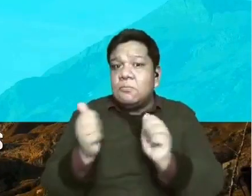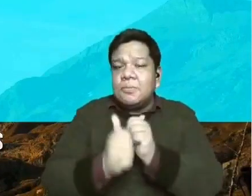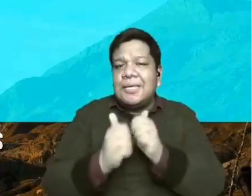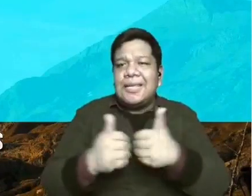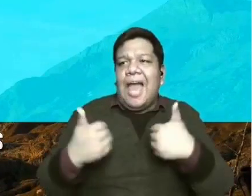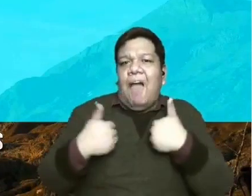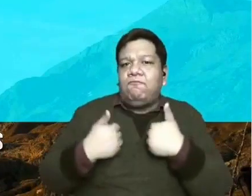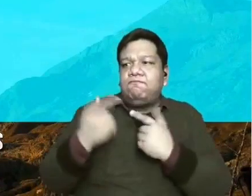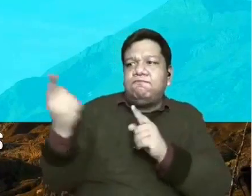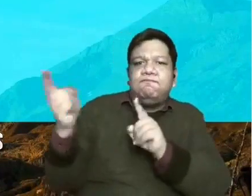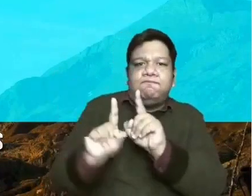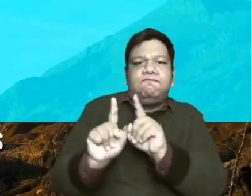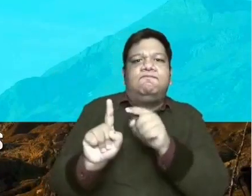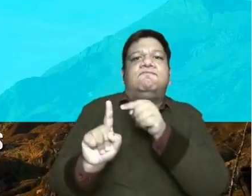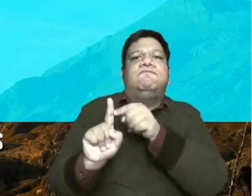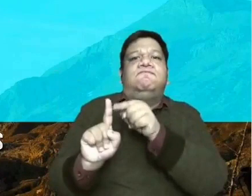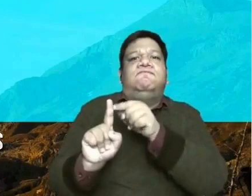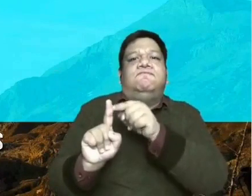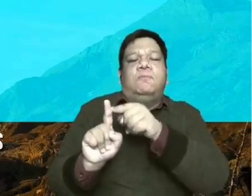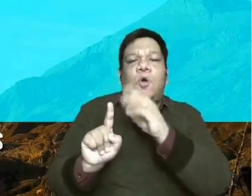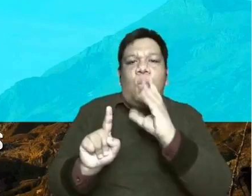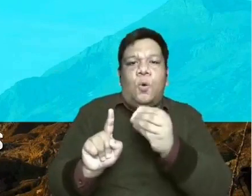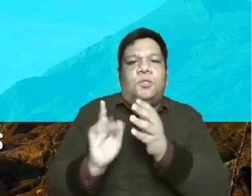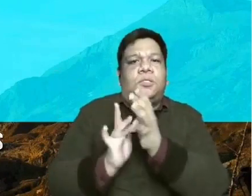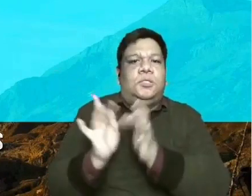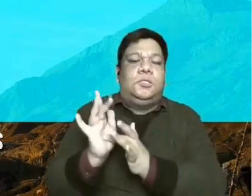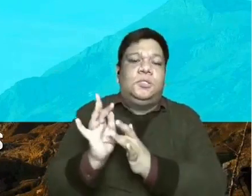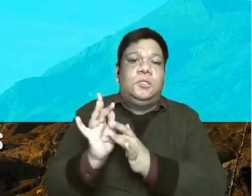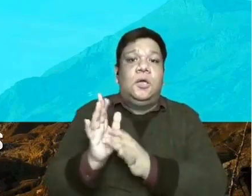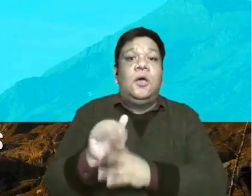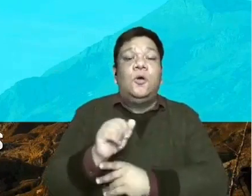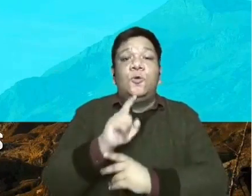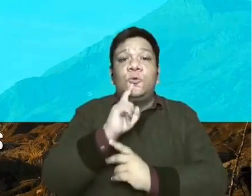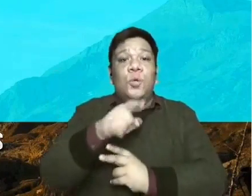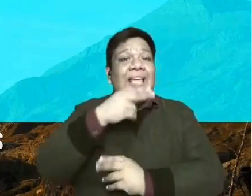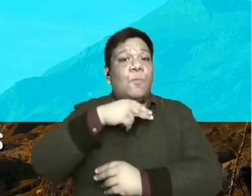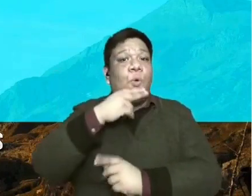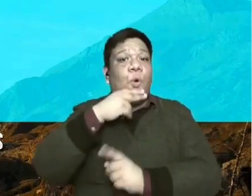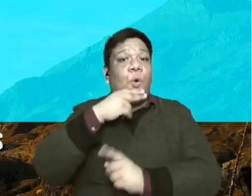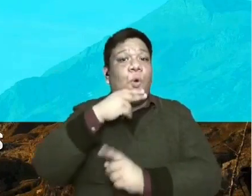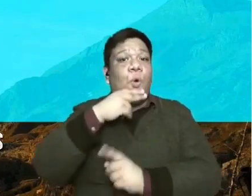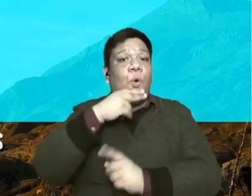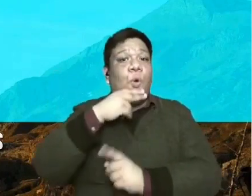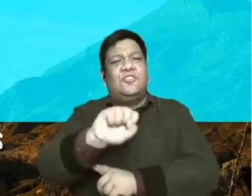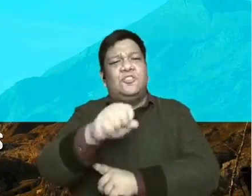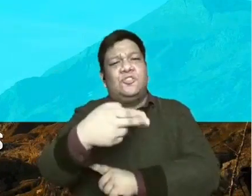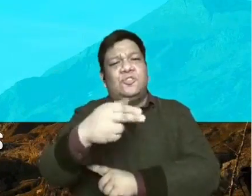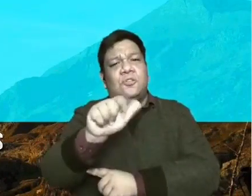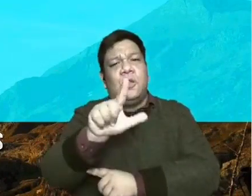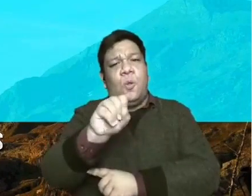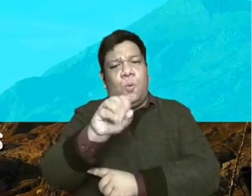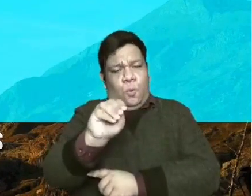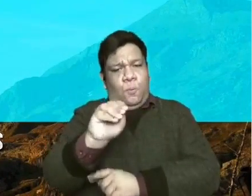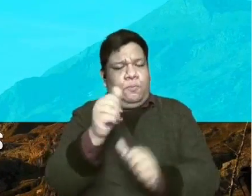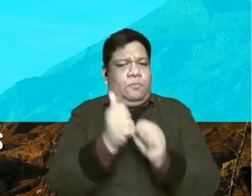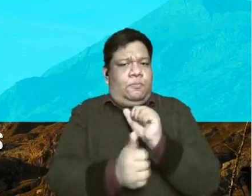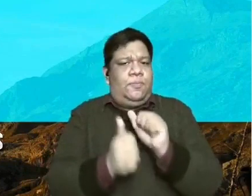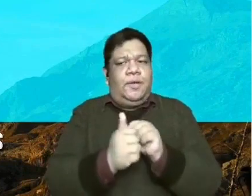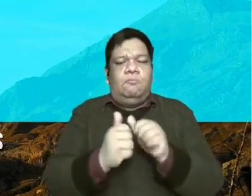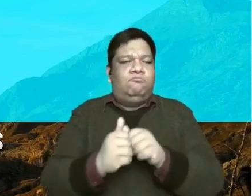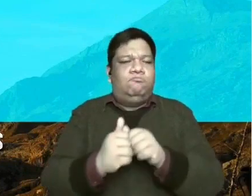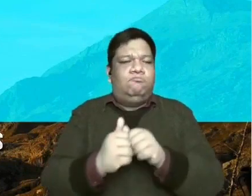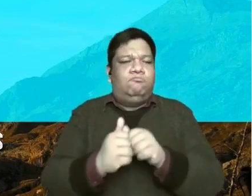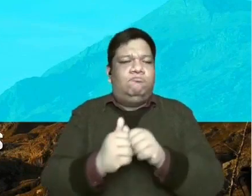presence of something. The Hebrew term for peace is shalom or harmony or wholeness